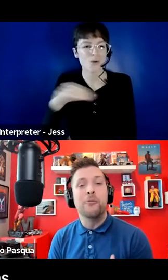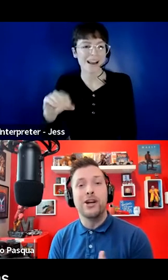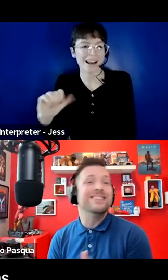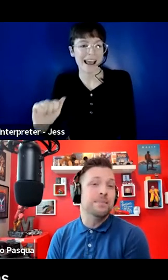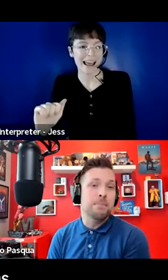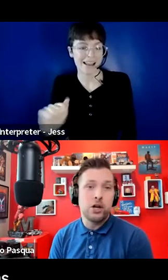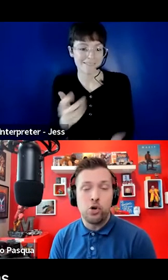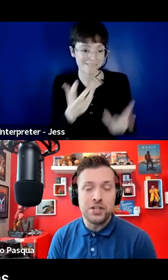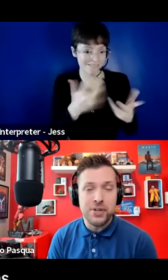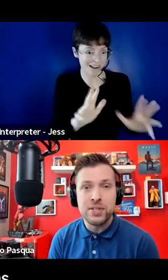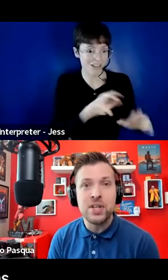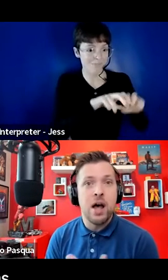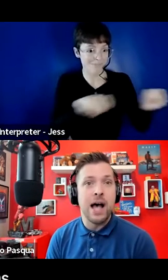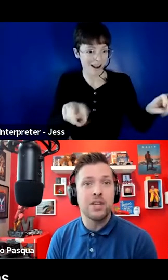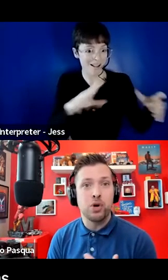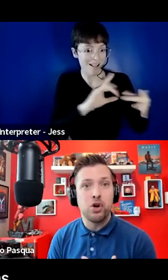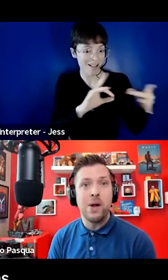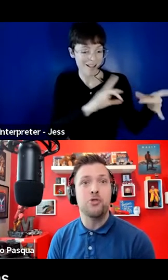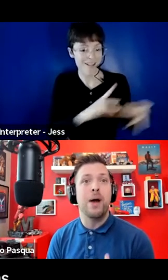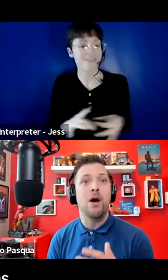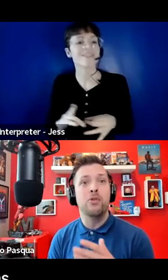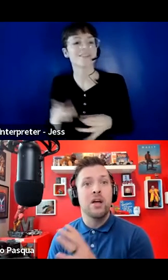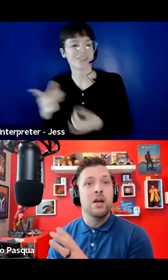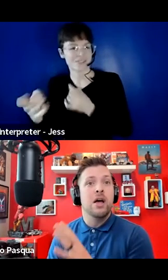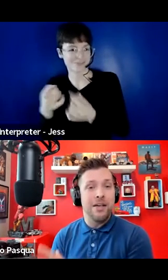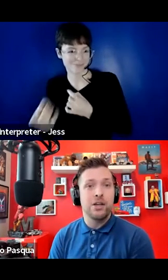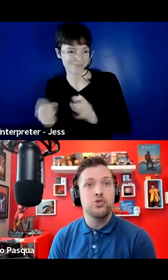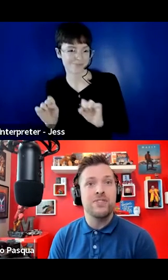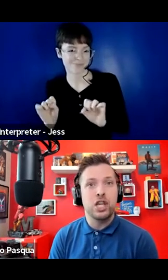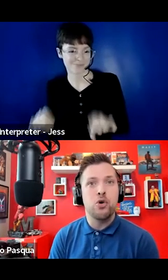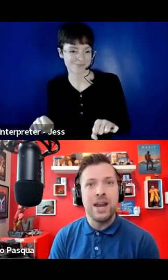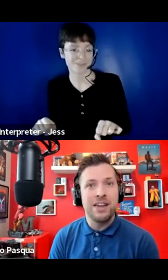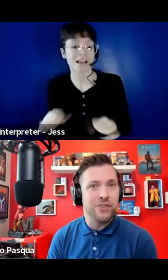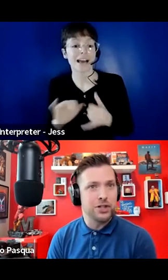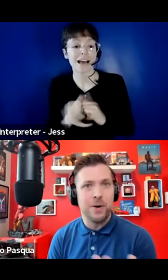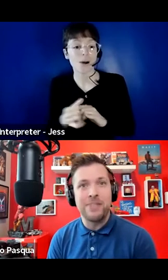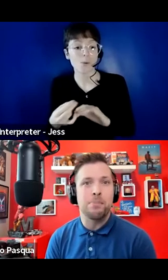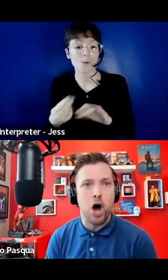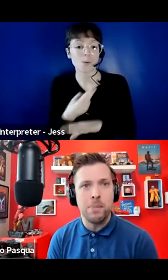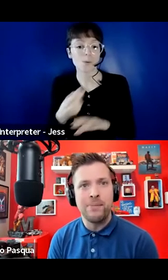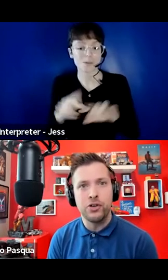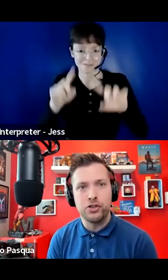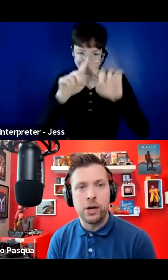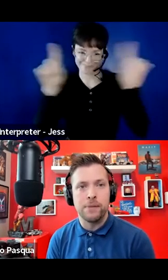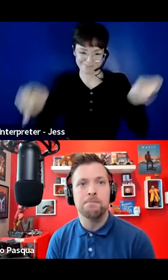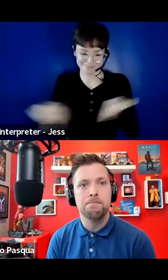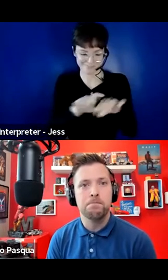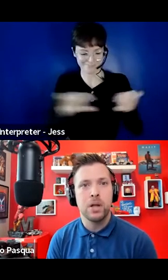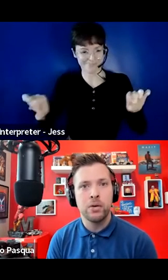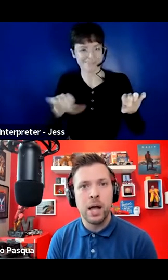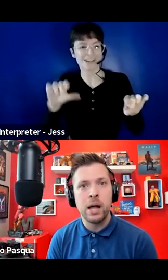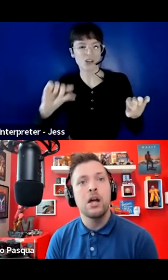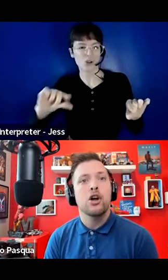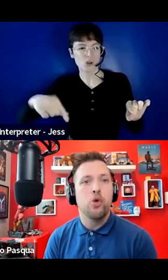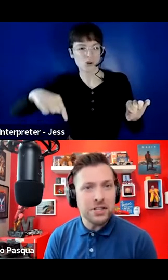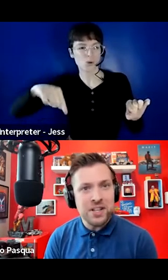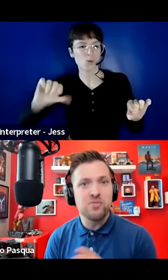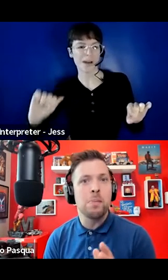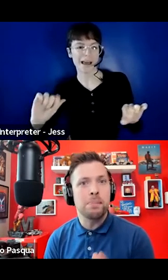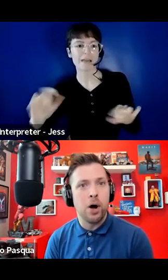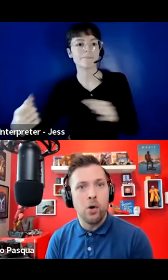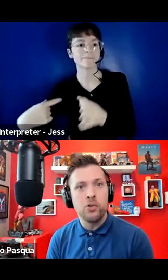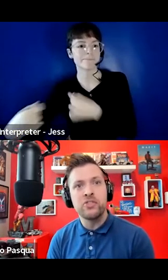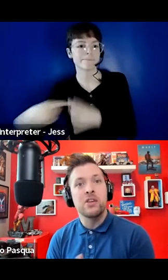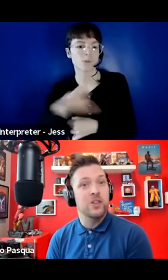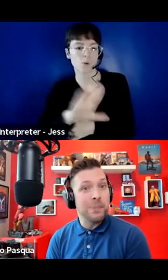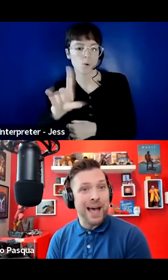but feel free to submit your questions as we're going throughout using the Q&A feature at the bottom of your screen, okay? Questions